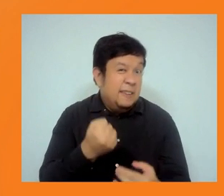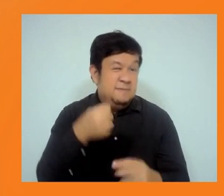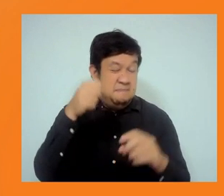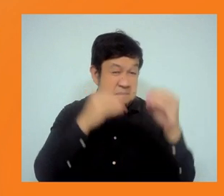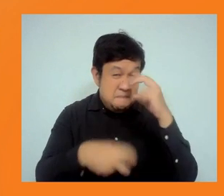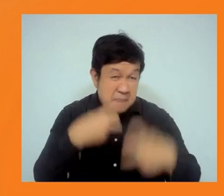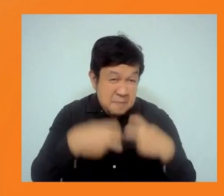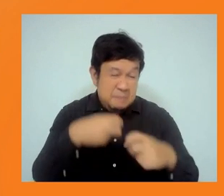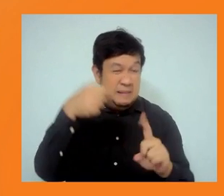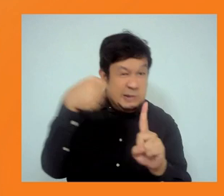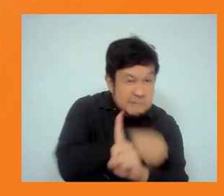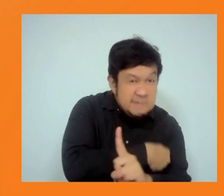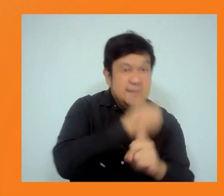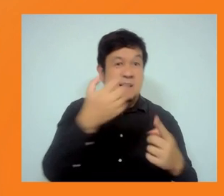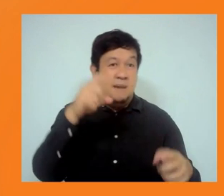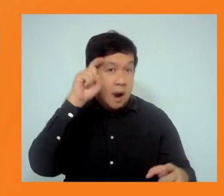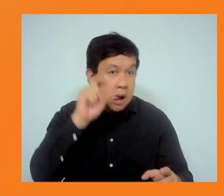both workers and affected people.